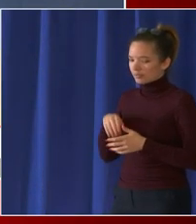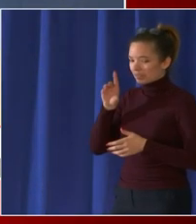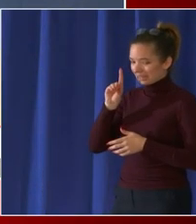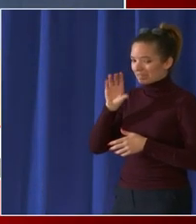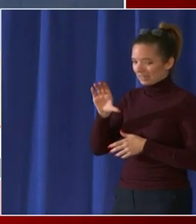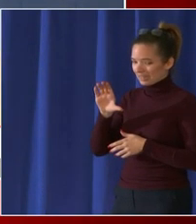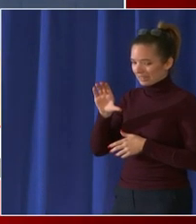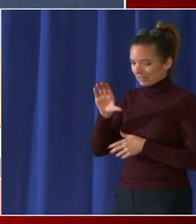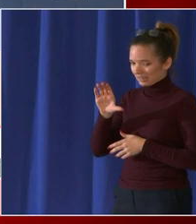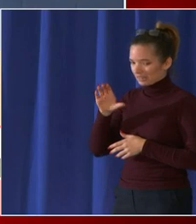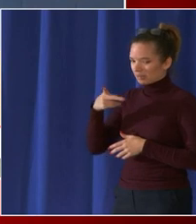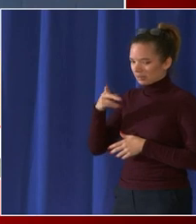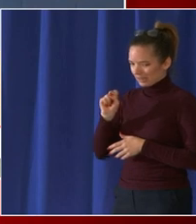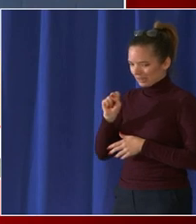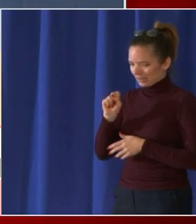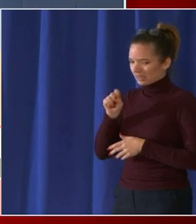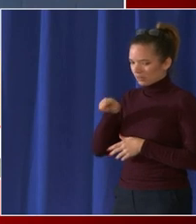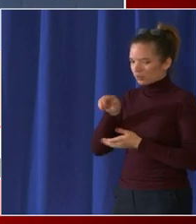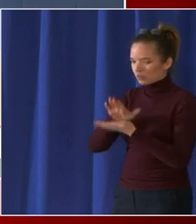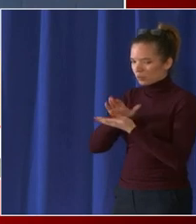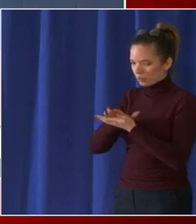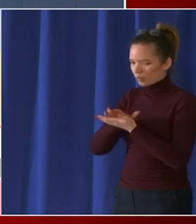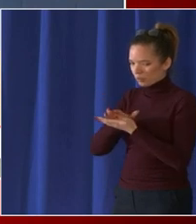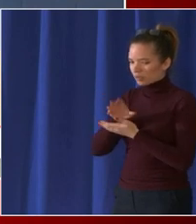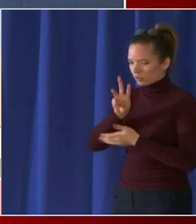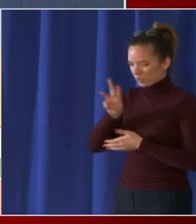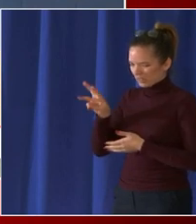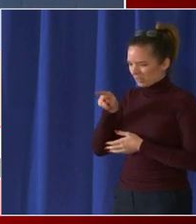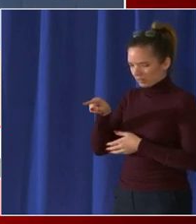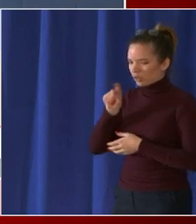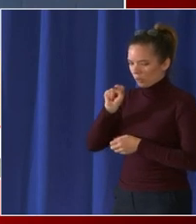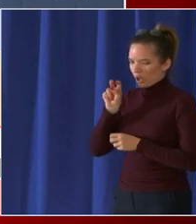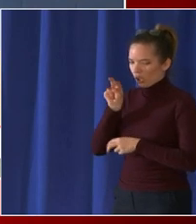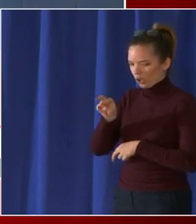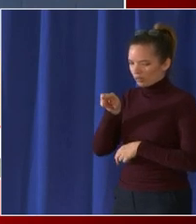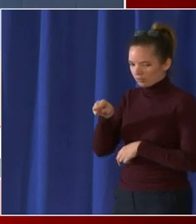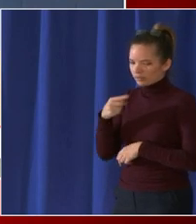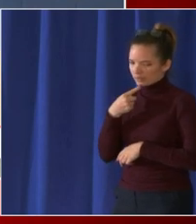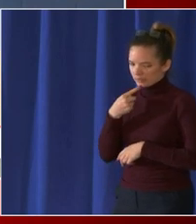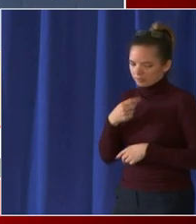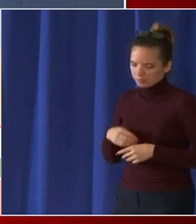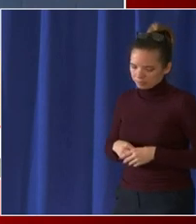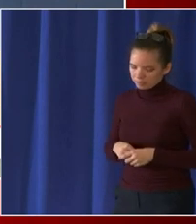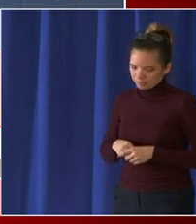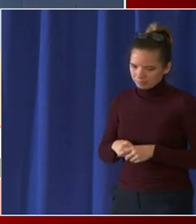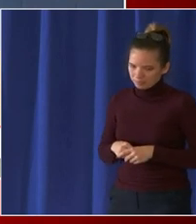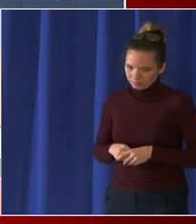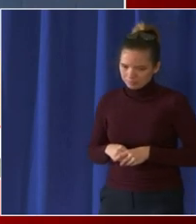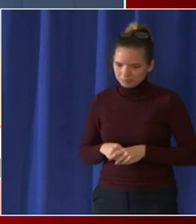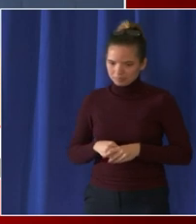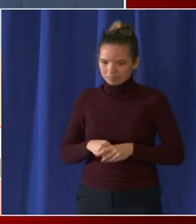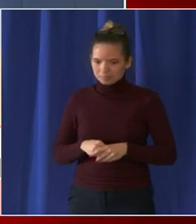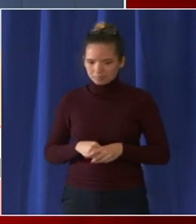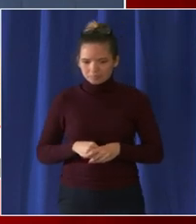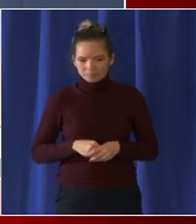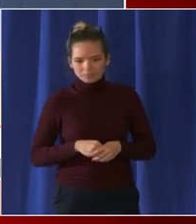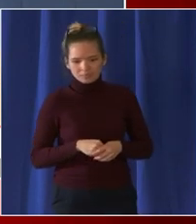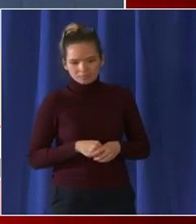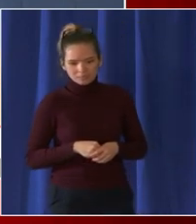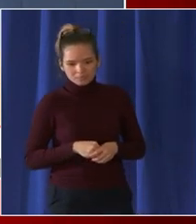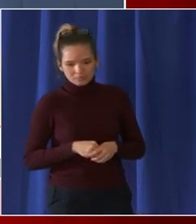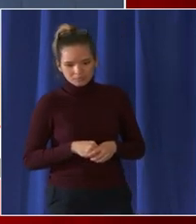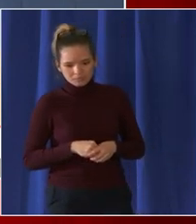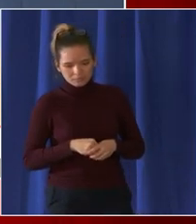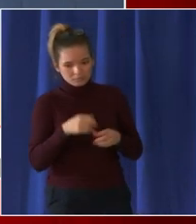date yes a question for chief conti